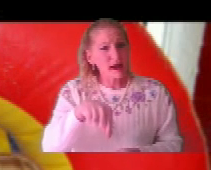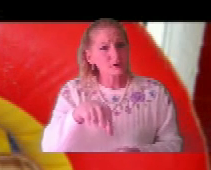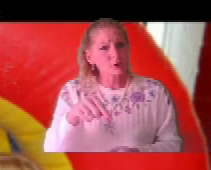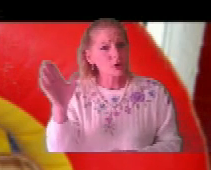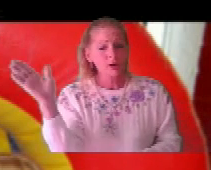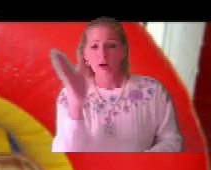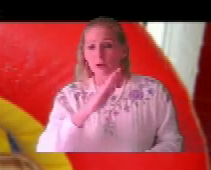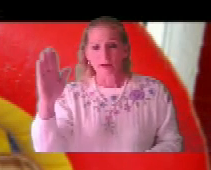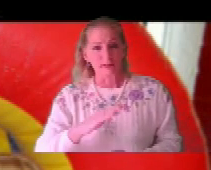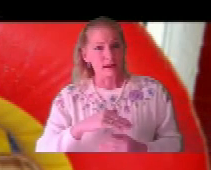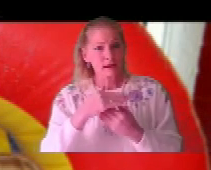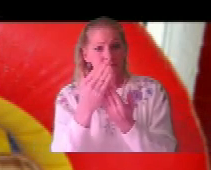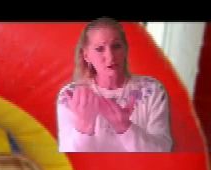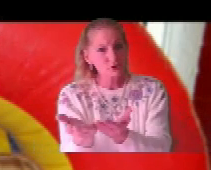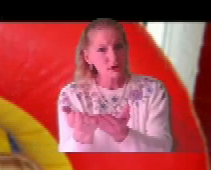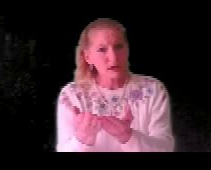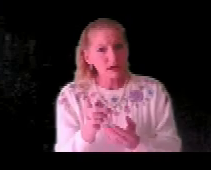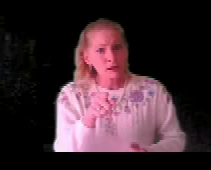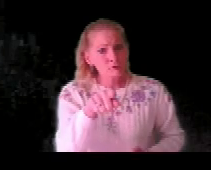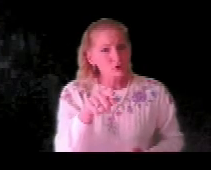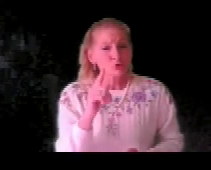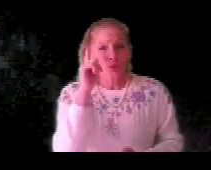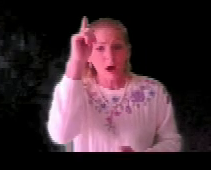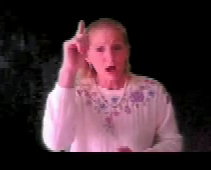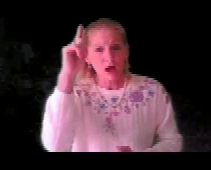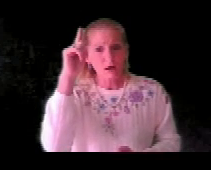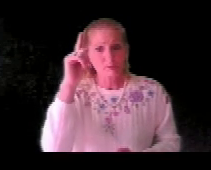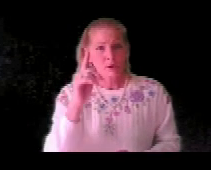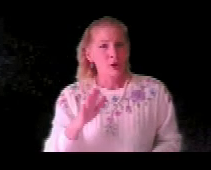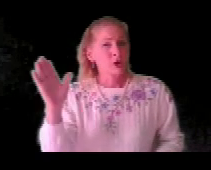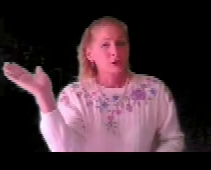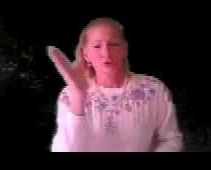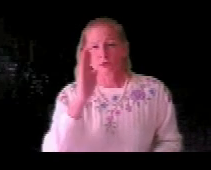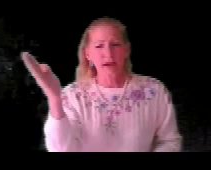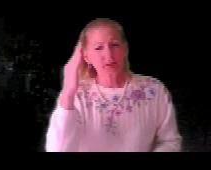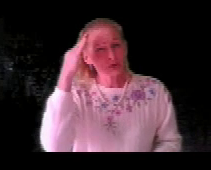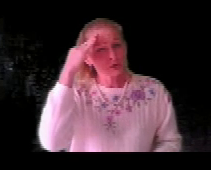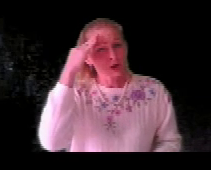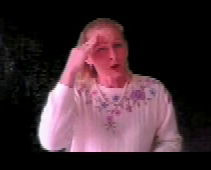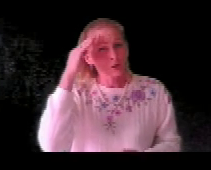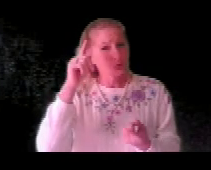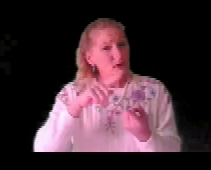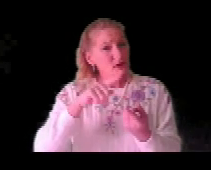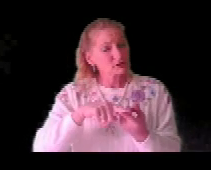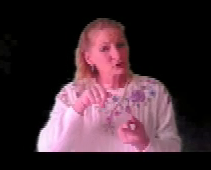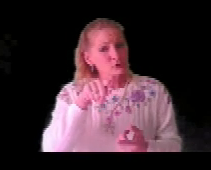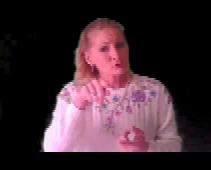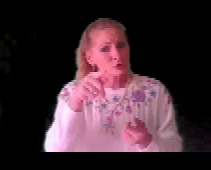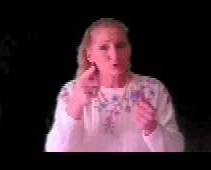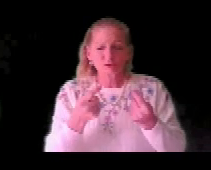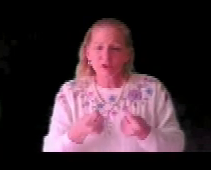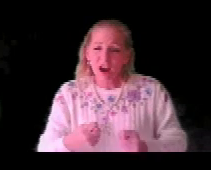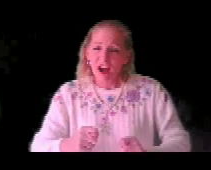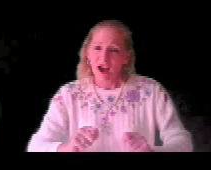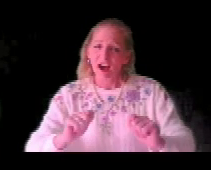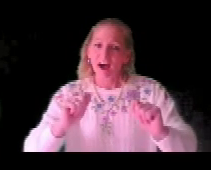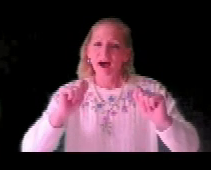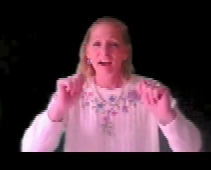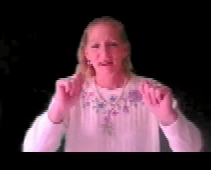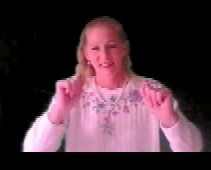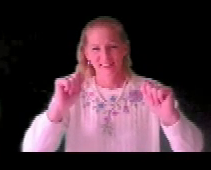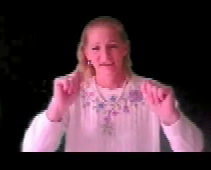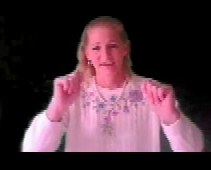you down the work And never give you up Never know when you try Run